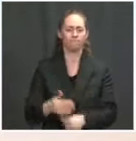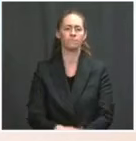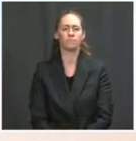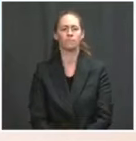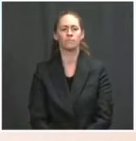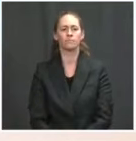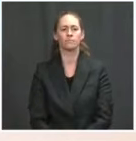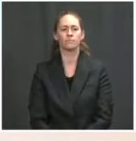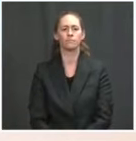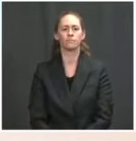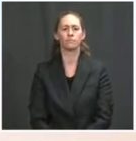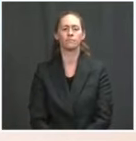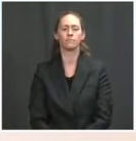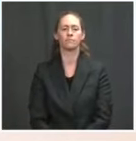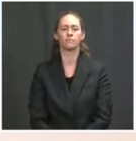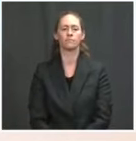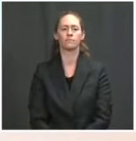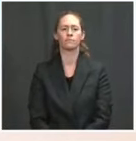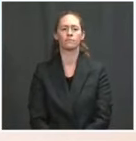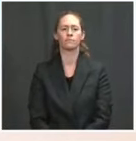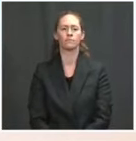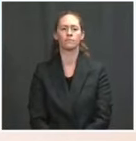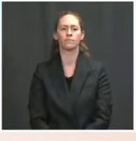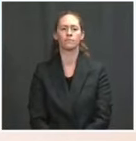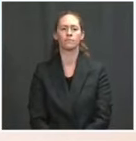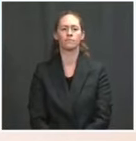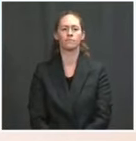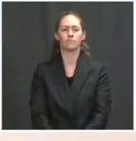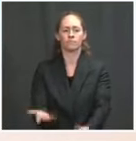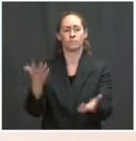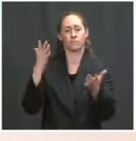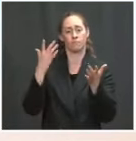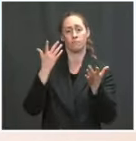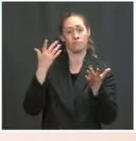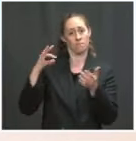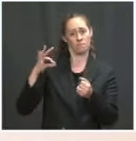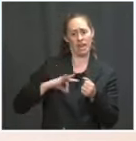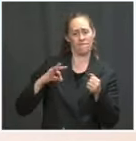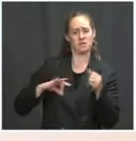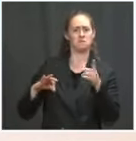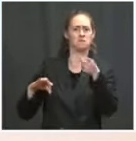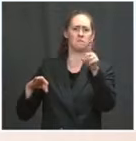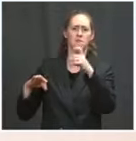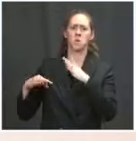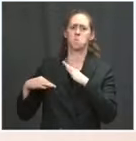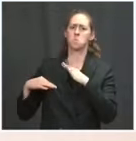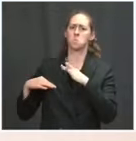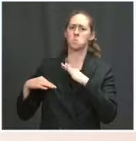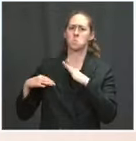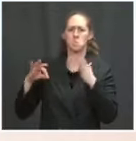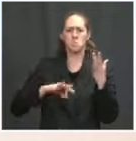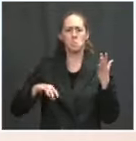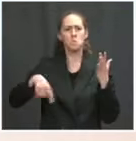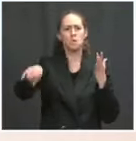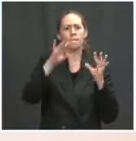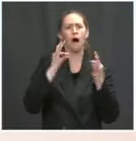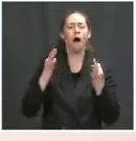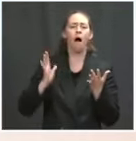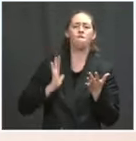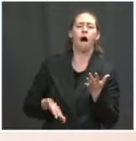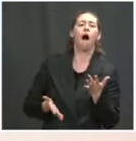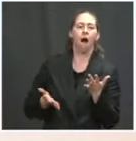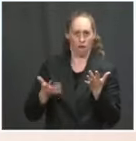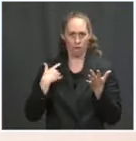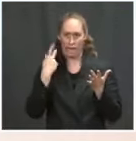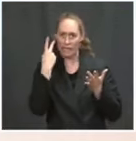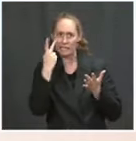area are, number one, the benefit has to be meaningful to American families. With the American Rescue Plan, we saw an additional $100 a